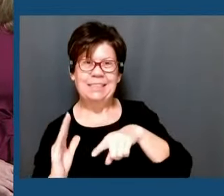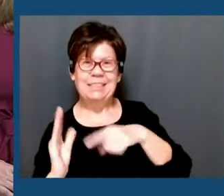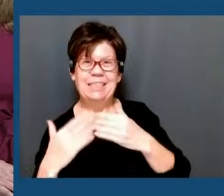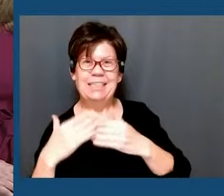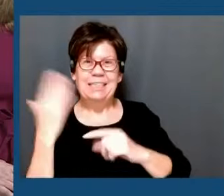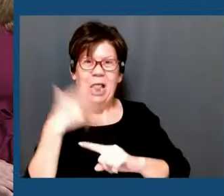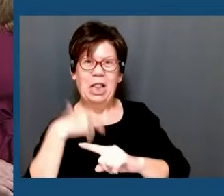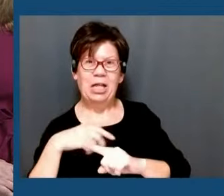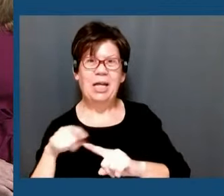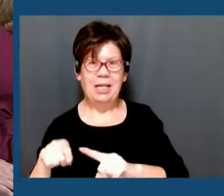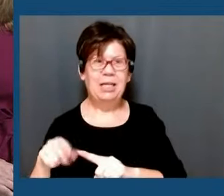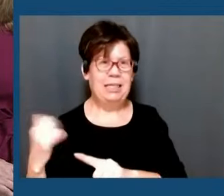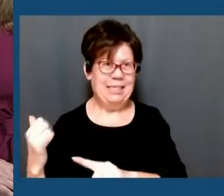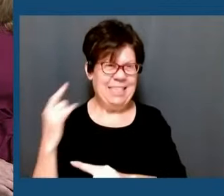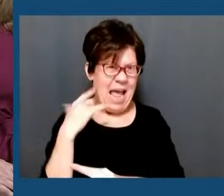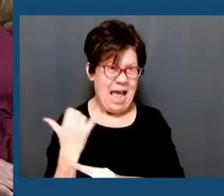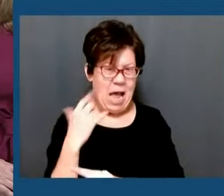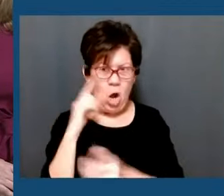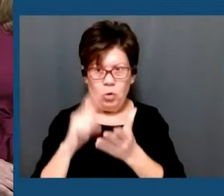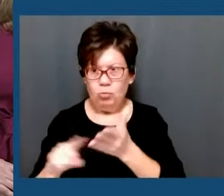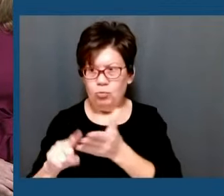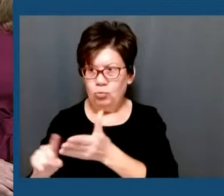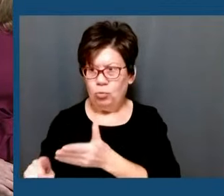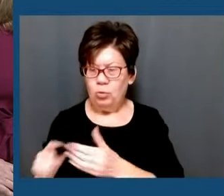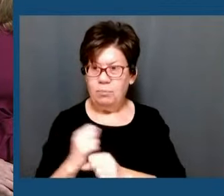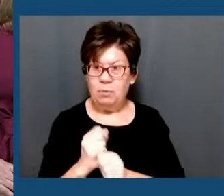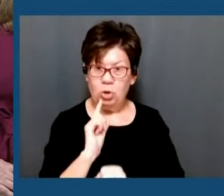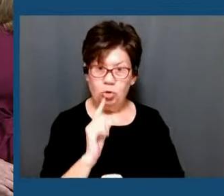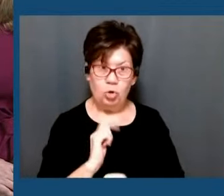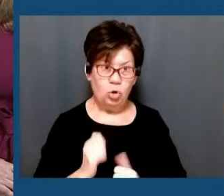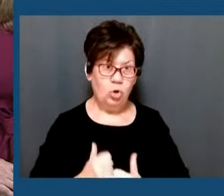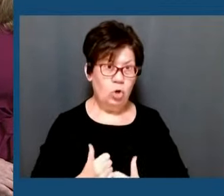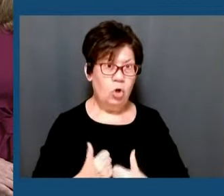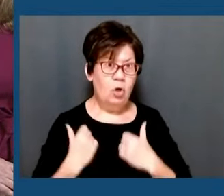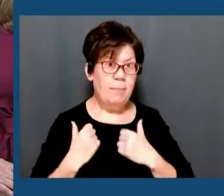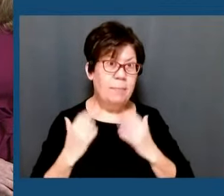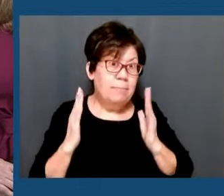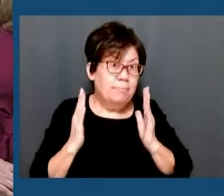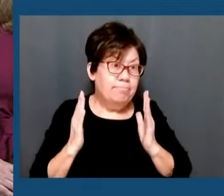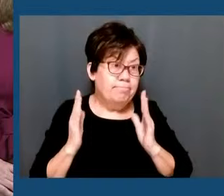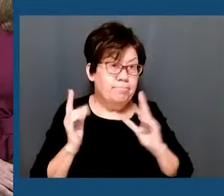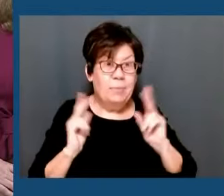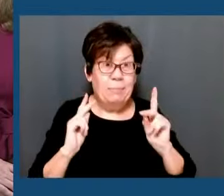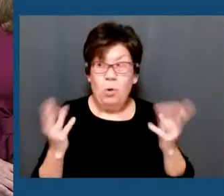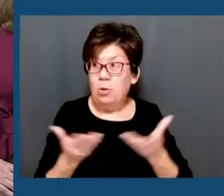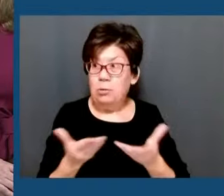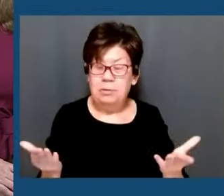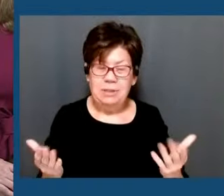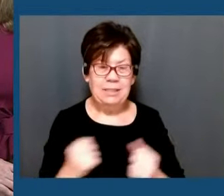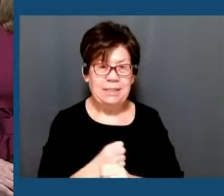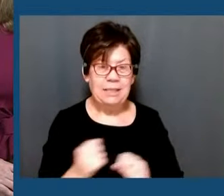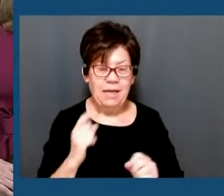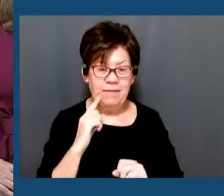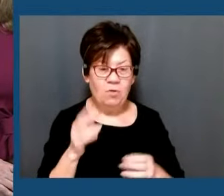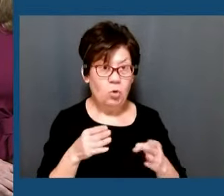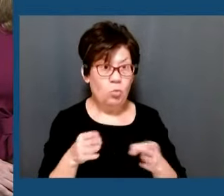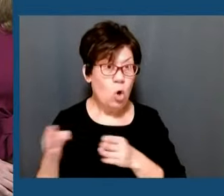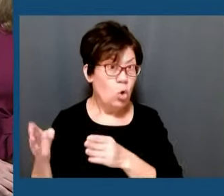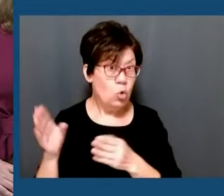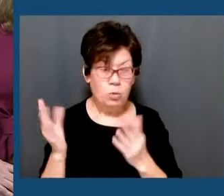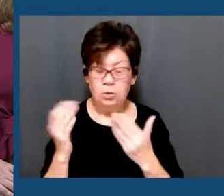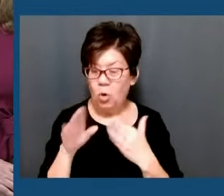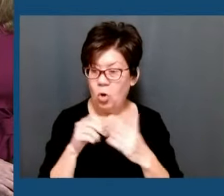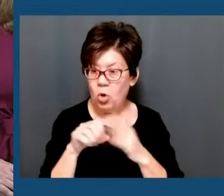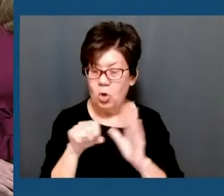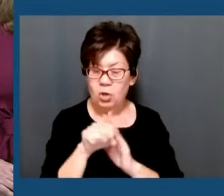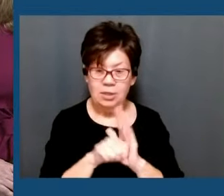passengers on our rails as well as our commuters are safe. Assessing all state roads. Commissioner Dominguez is taking lead